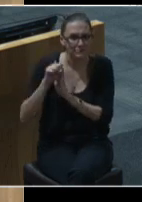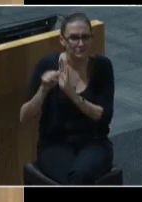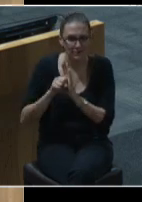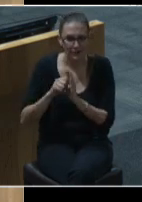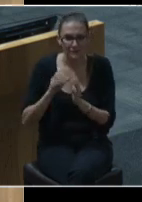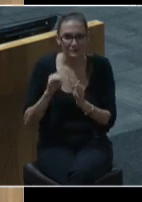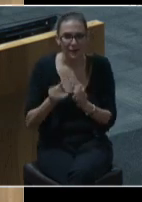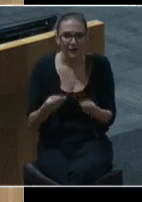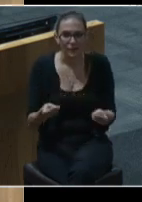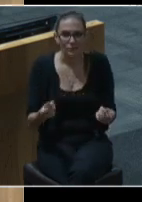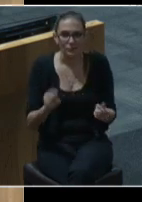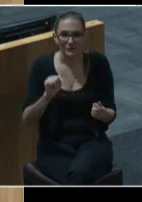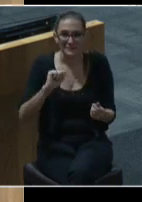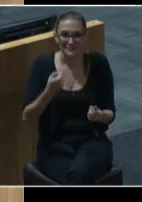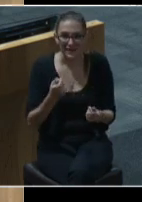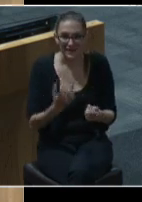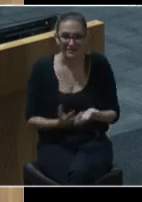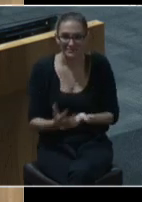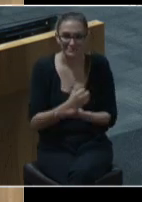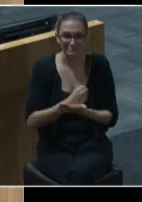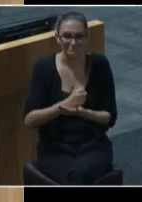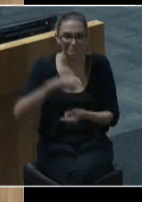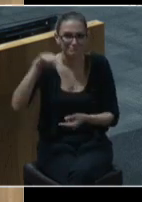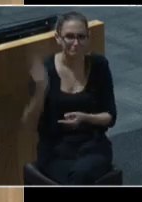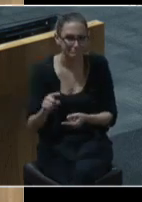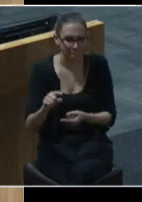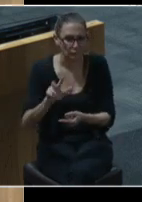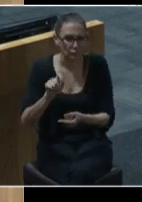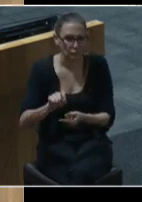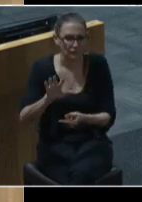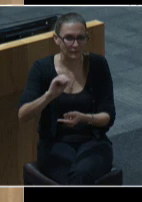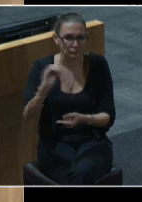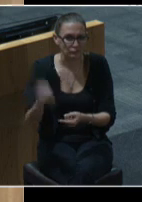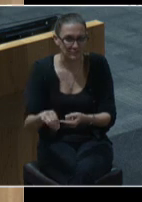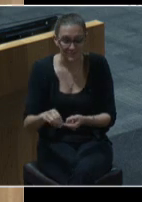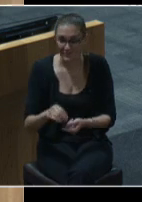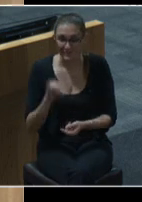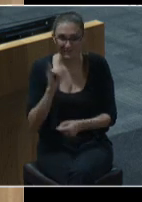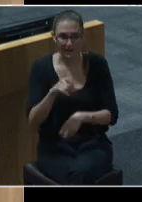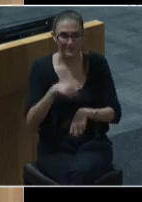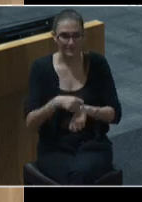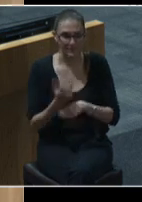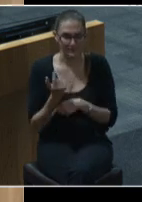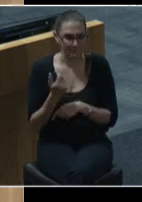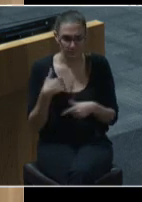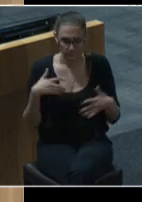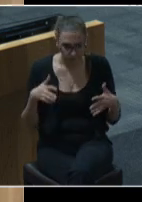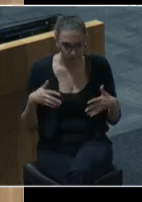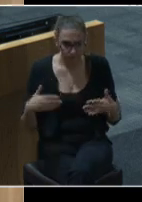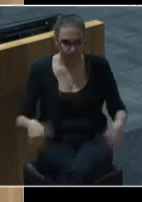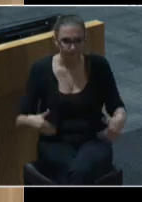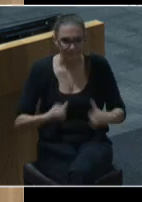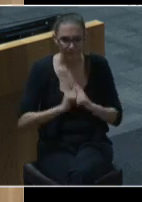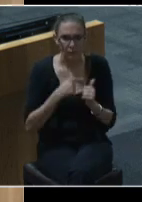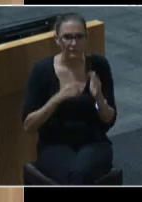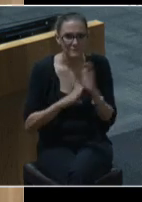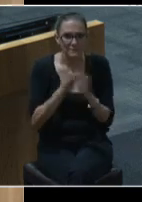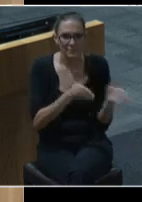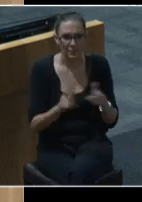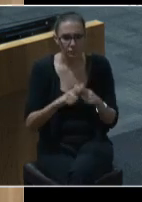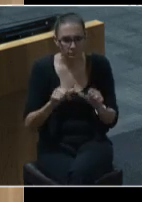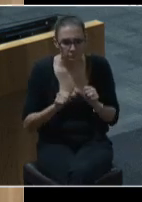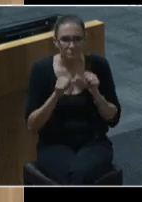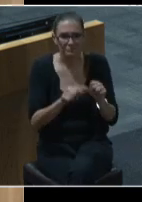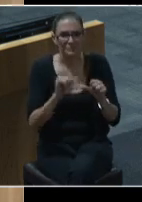at a 3.5 percent tax cap at the time our toughest challenge appeared to be developing a plan for maintaining